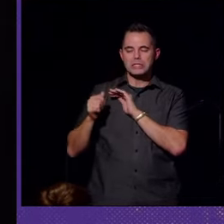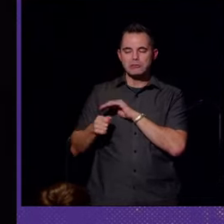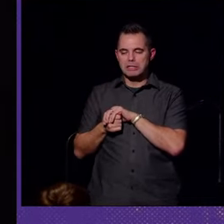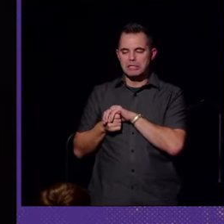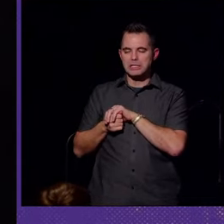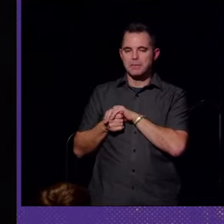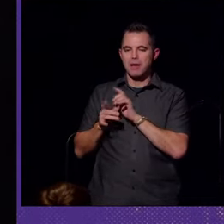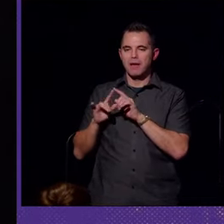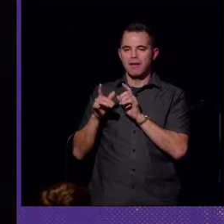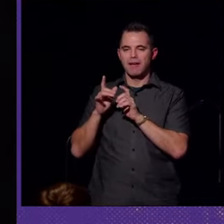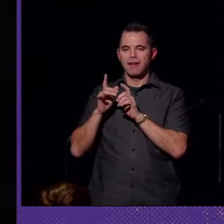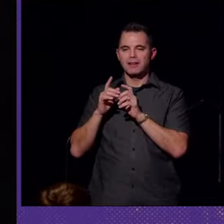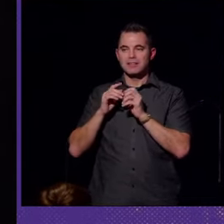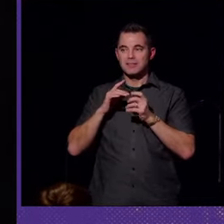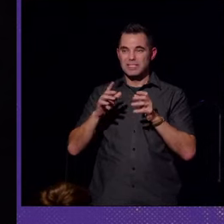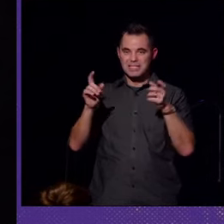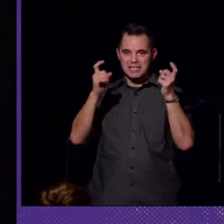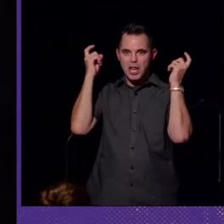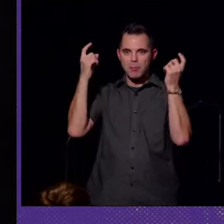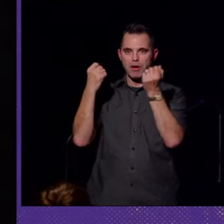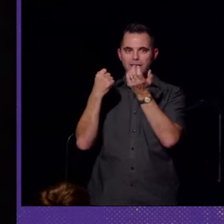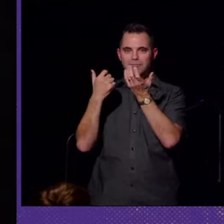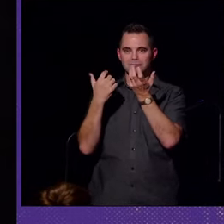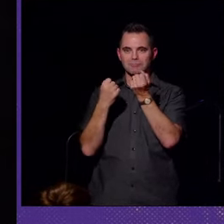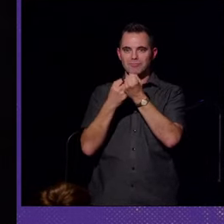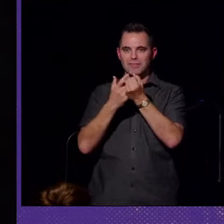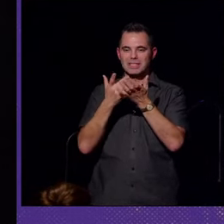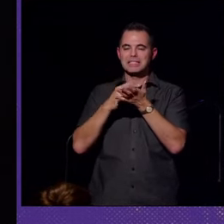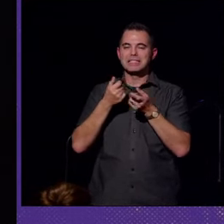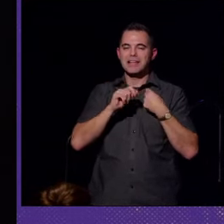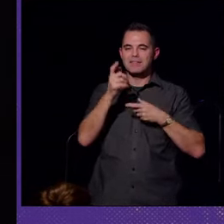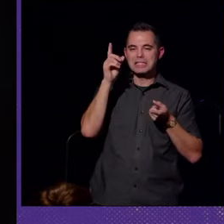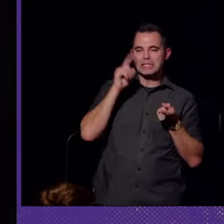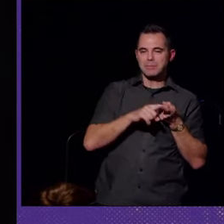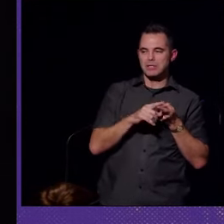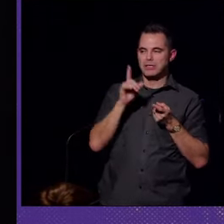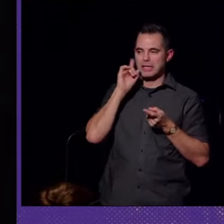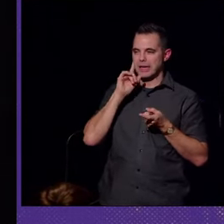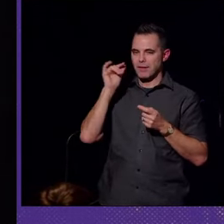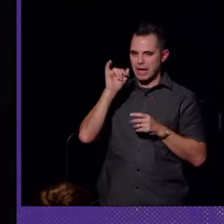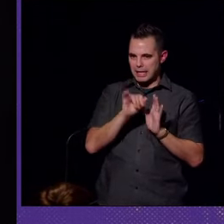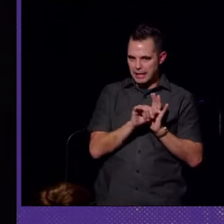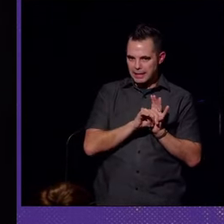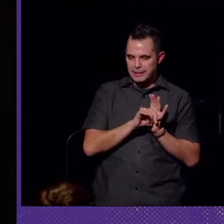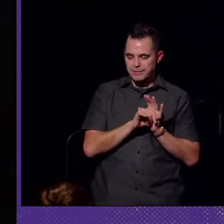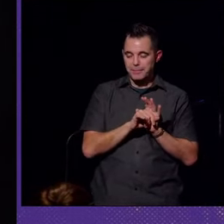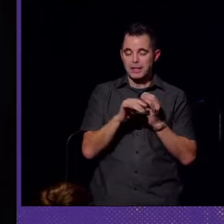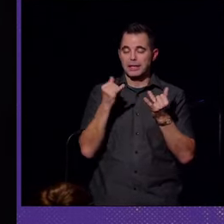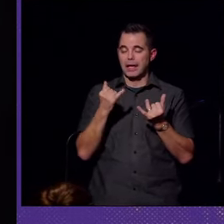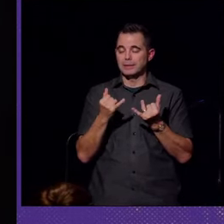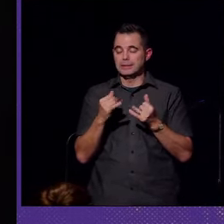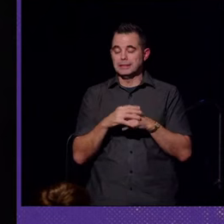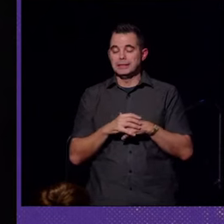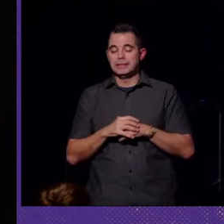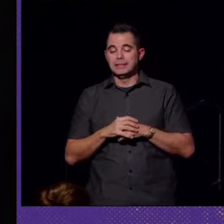allows us to celebrate rather than diminish deaf identity. Now,